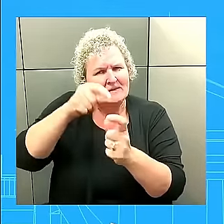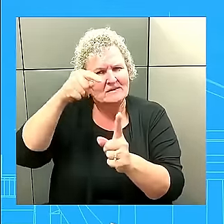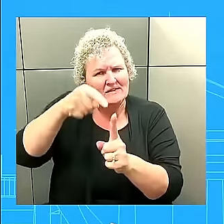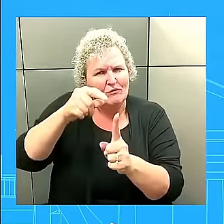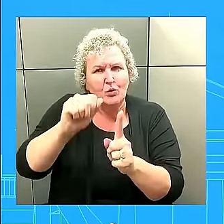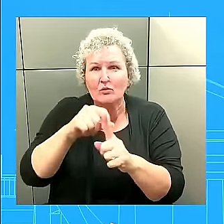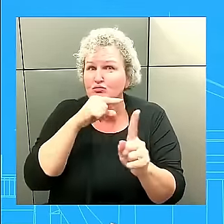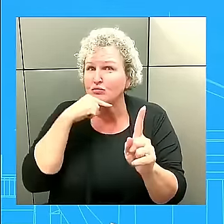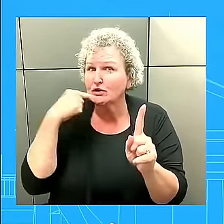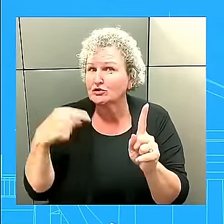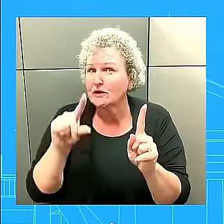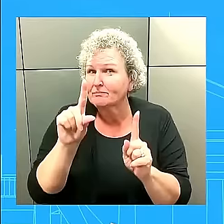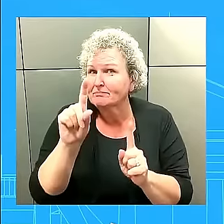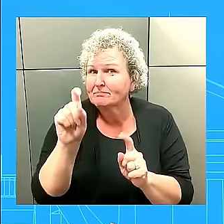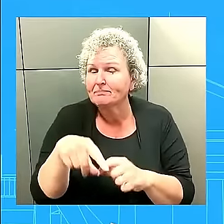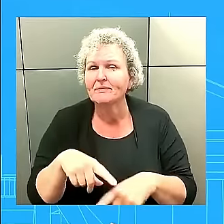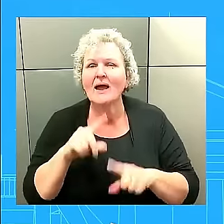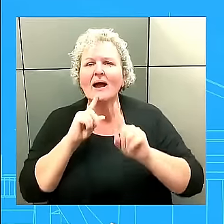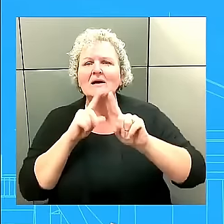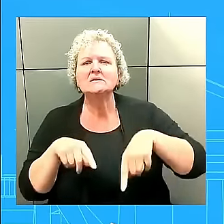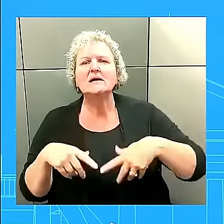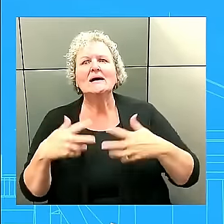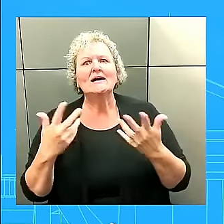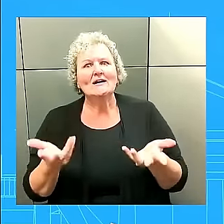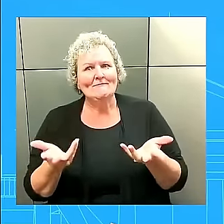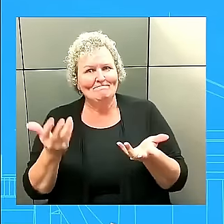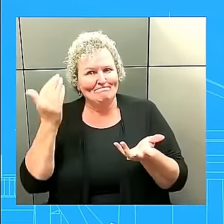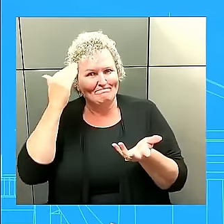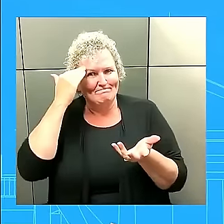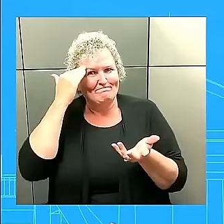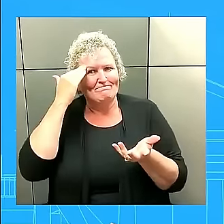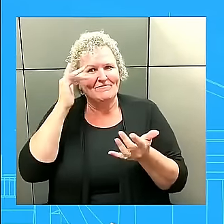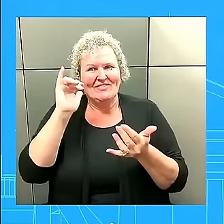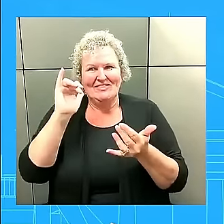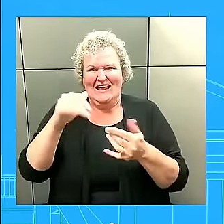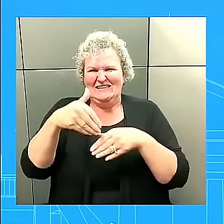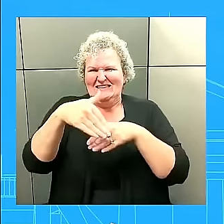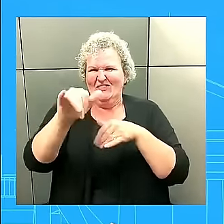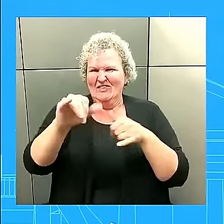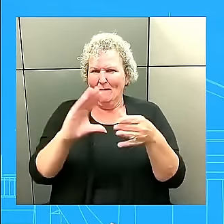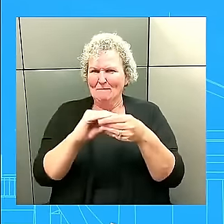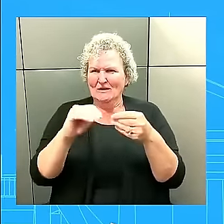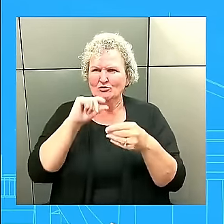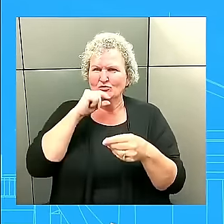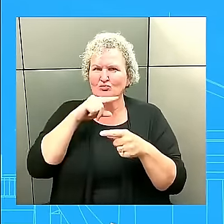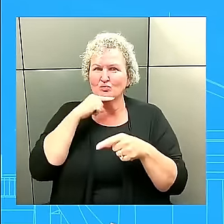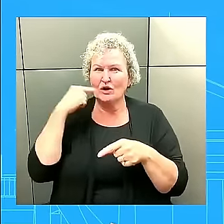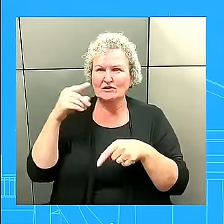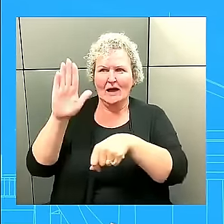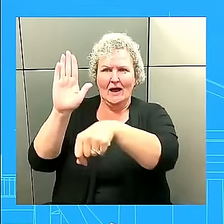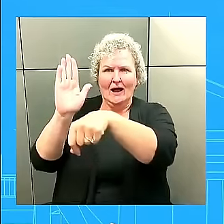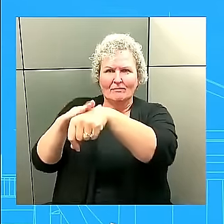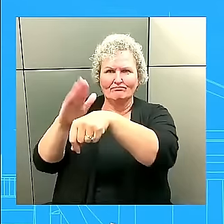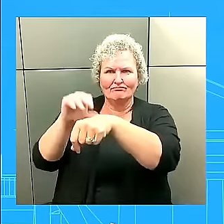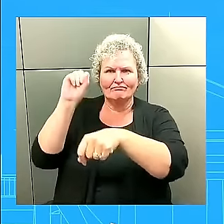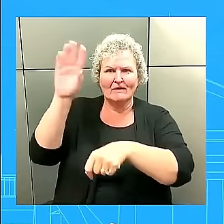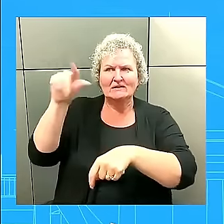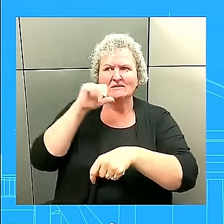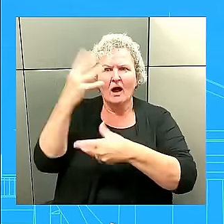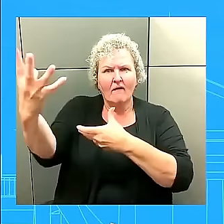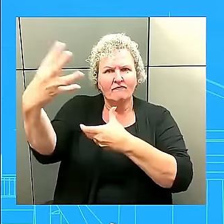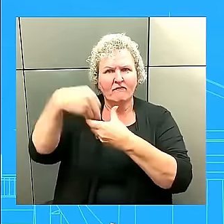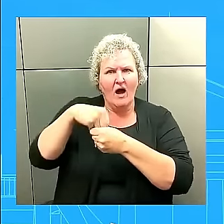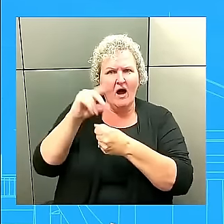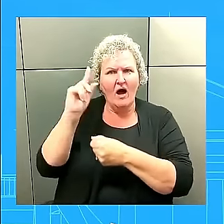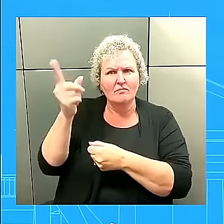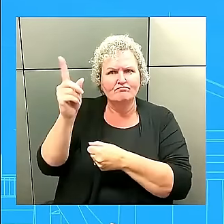a very clear message, uh, on that just a couple of weeks ago. So obviously that is something that continues to be a concern. We will speak loud and clear about that